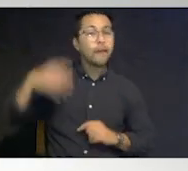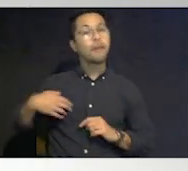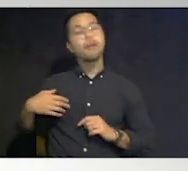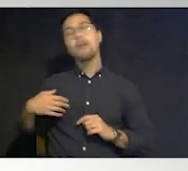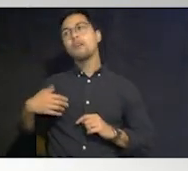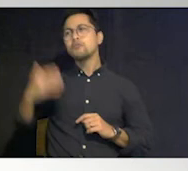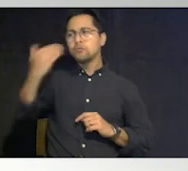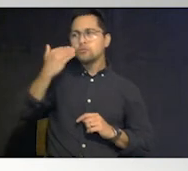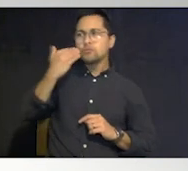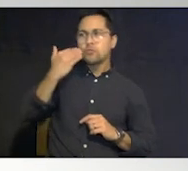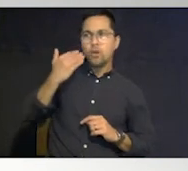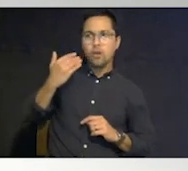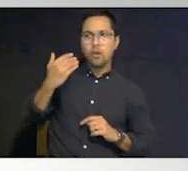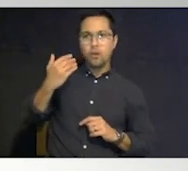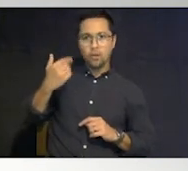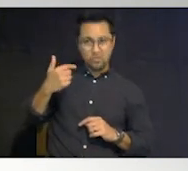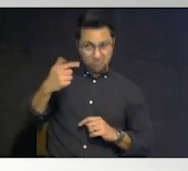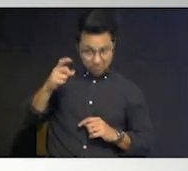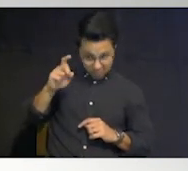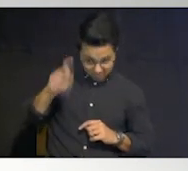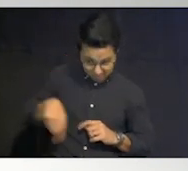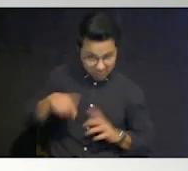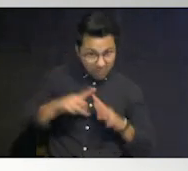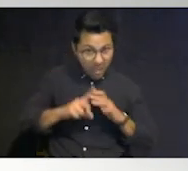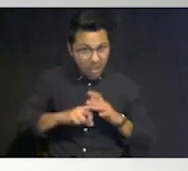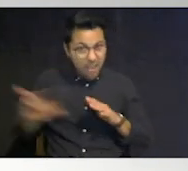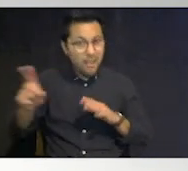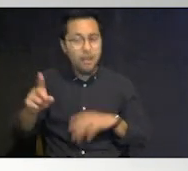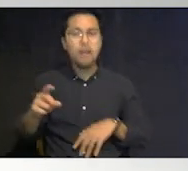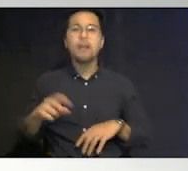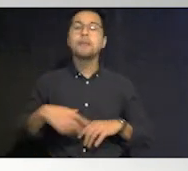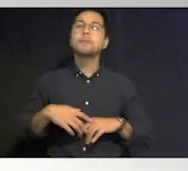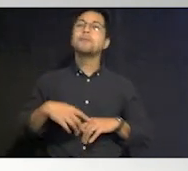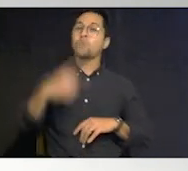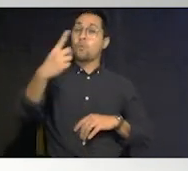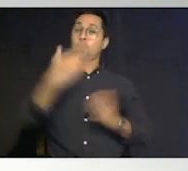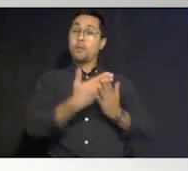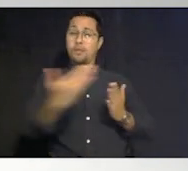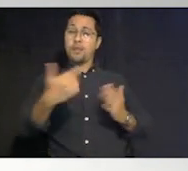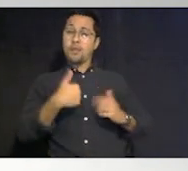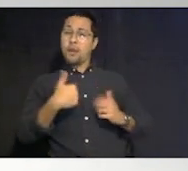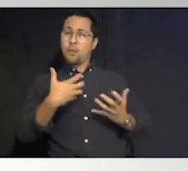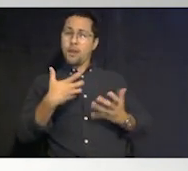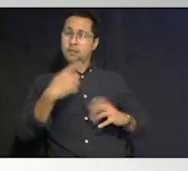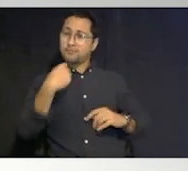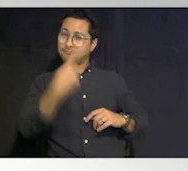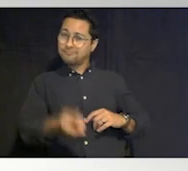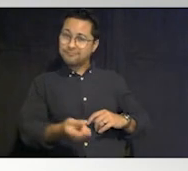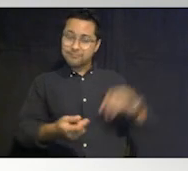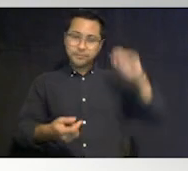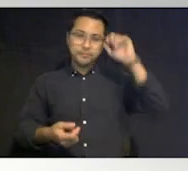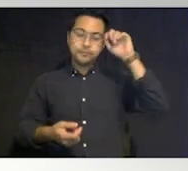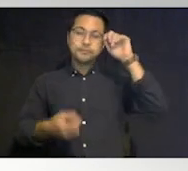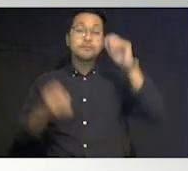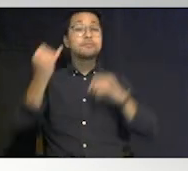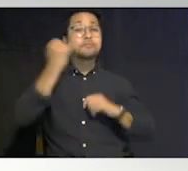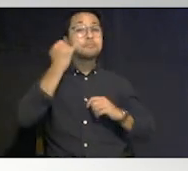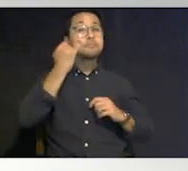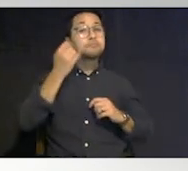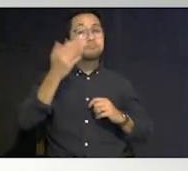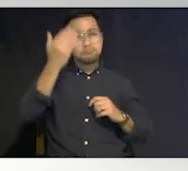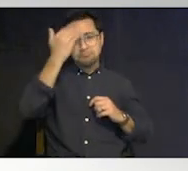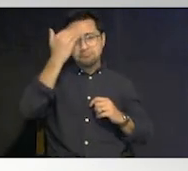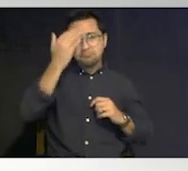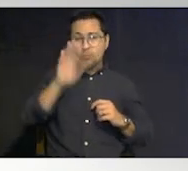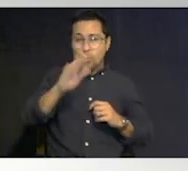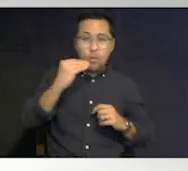to know whether or not you even have to evacuate and and one thing that i do want to make sure that i say is if you know your home